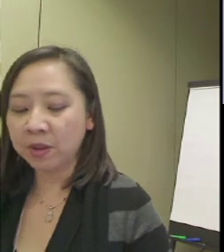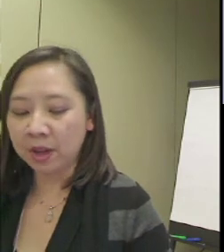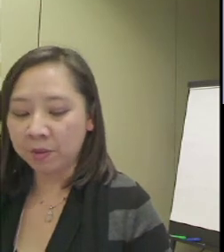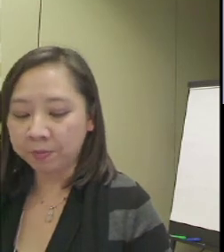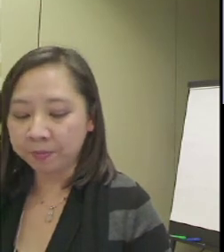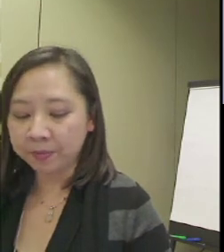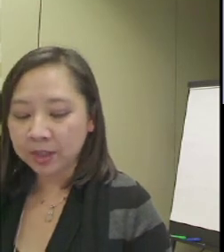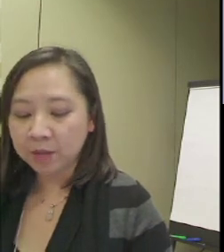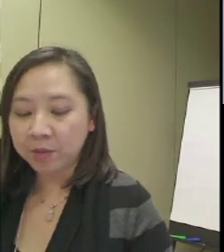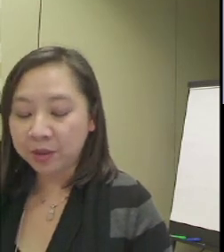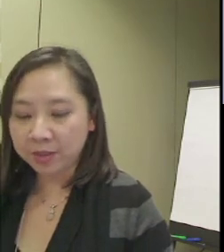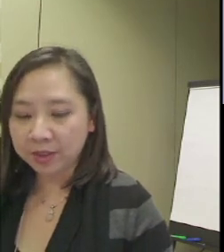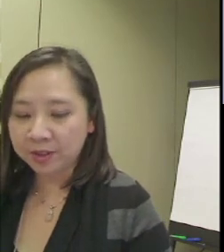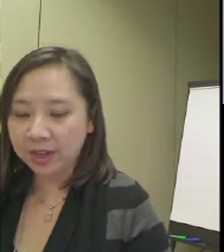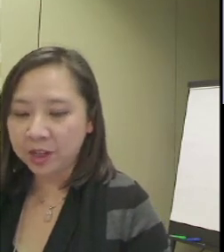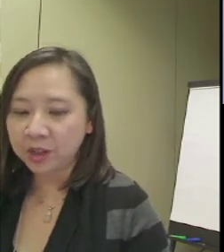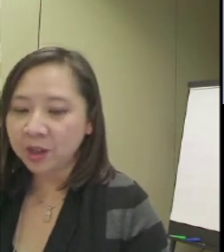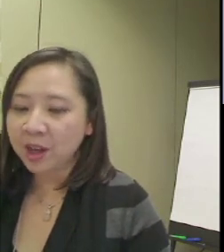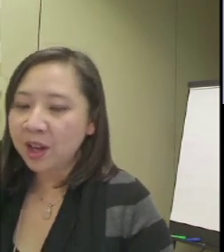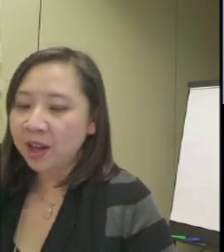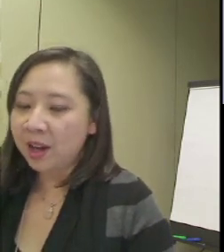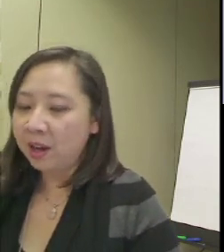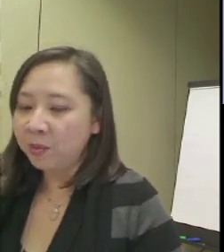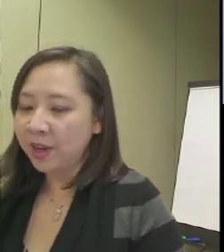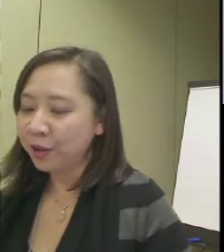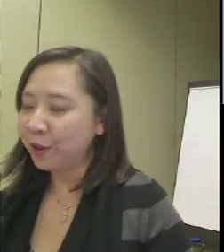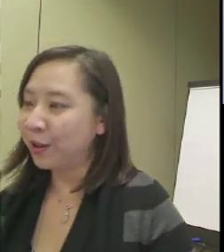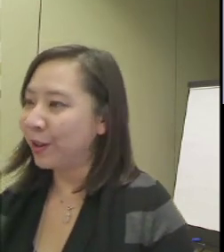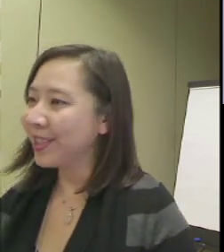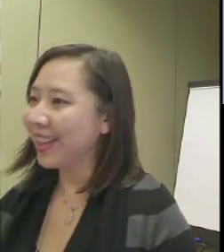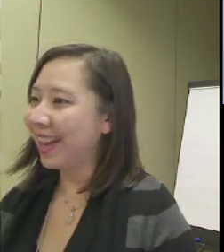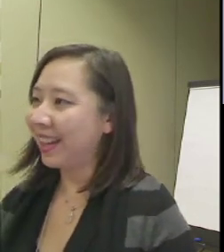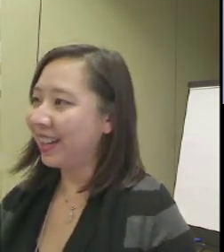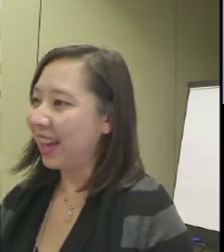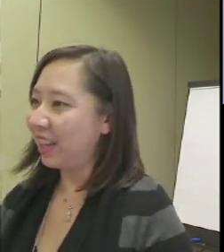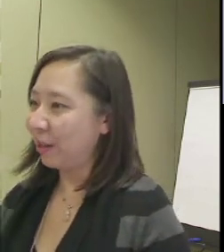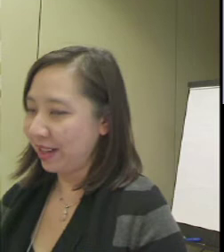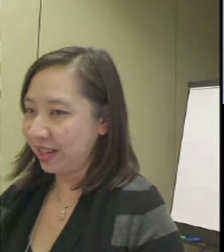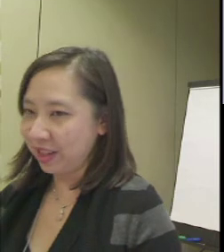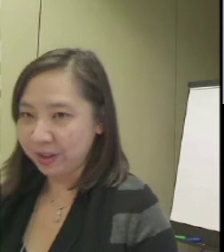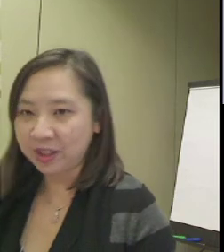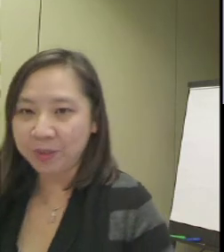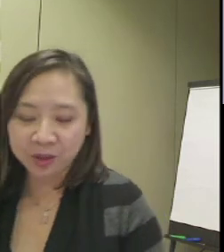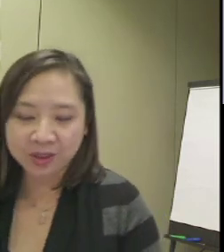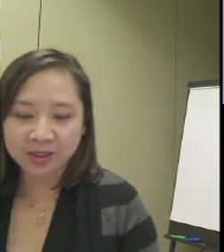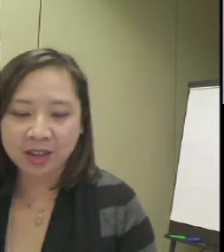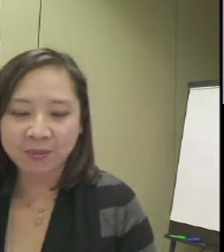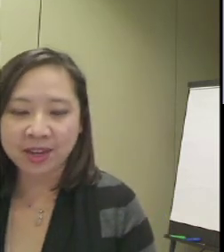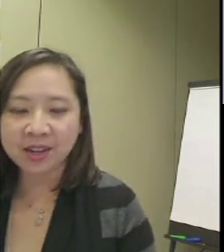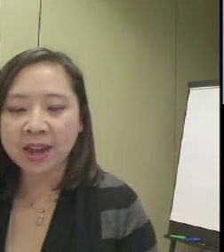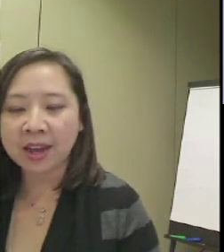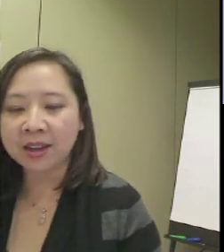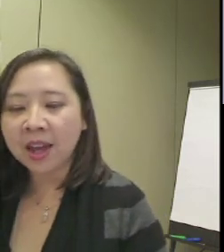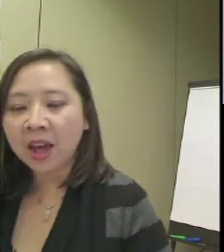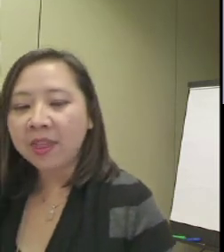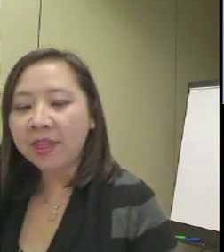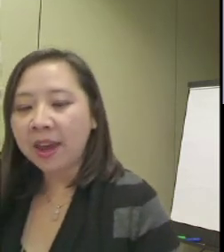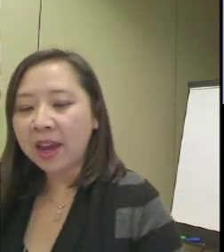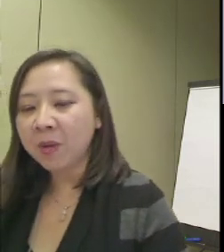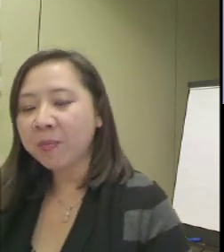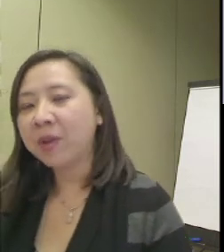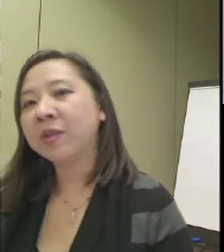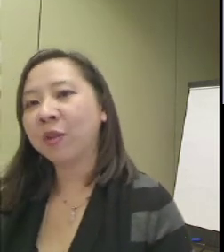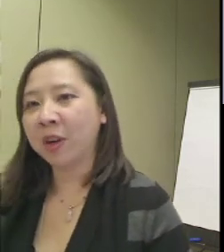Western Museum Association. A registered nurse and a learning difference specialist came in. And